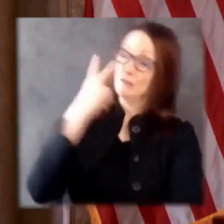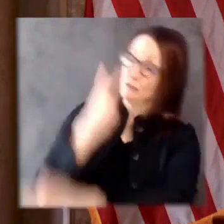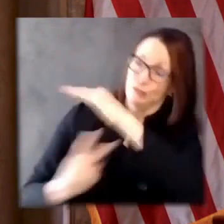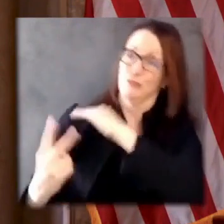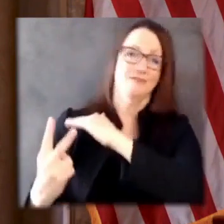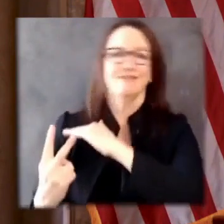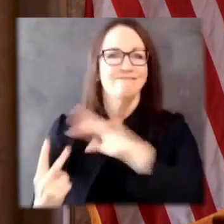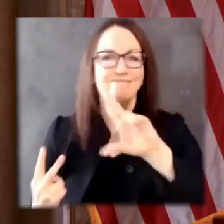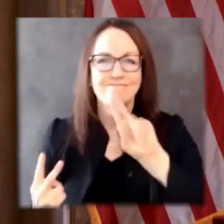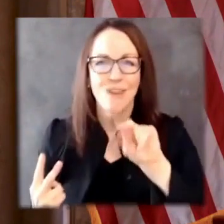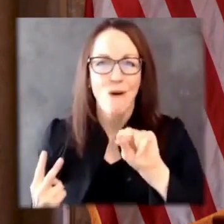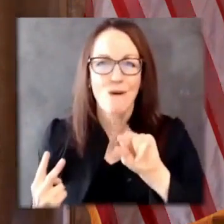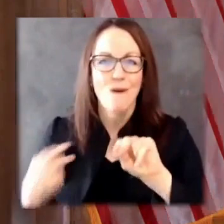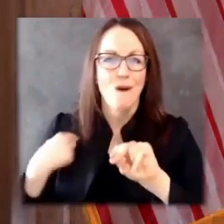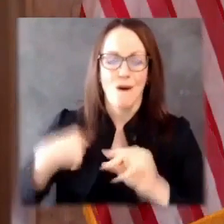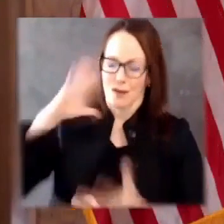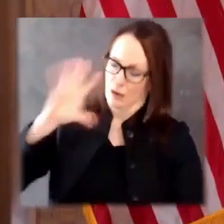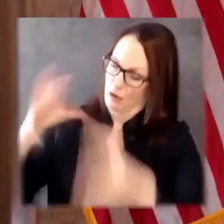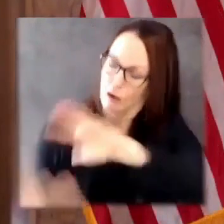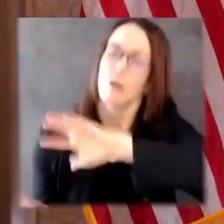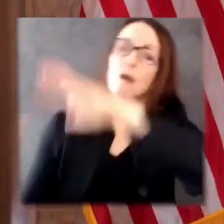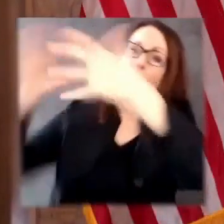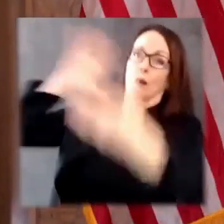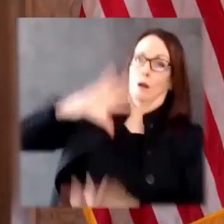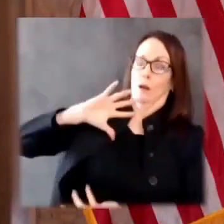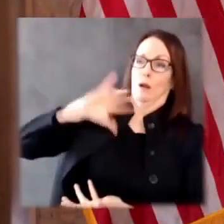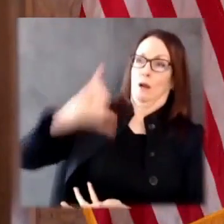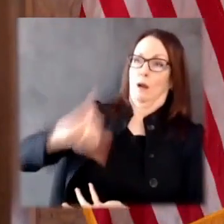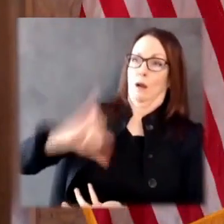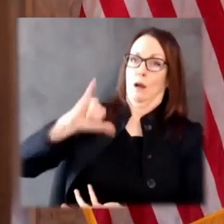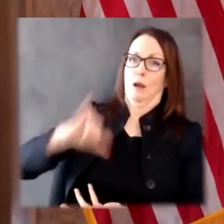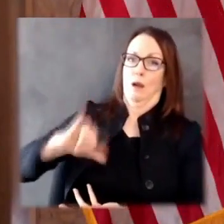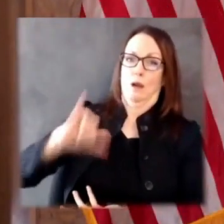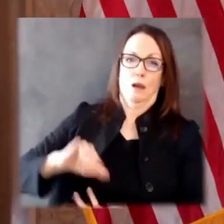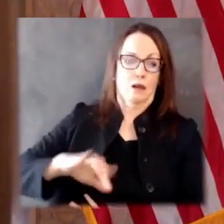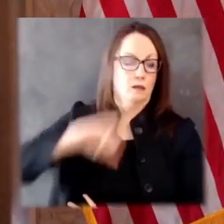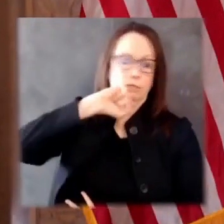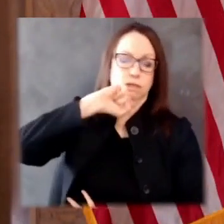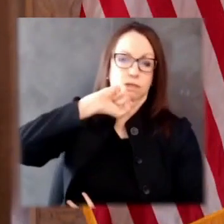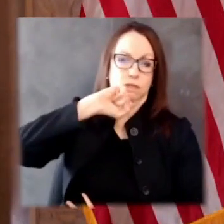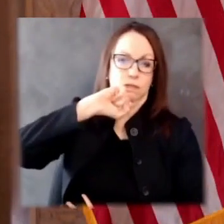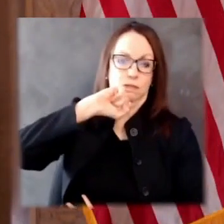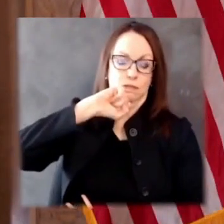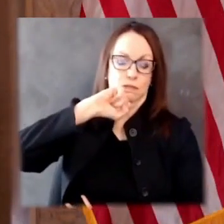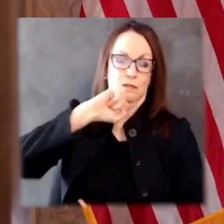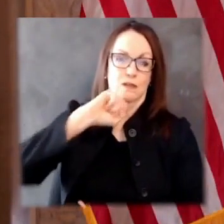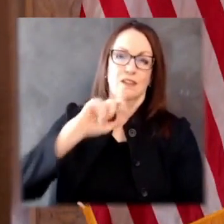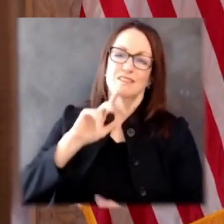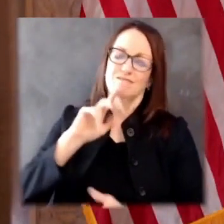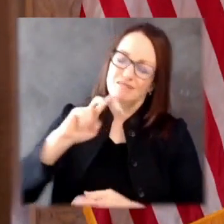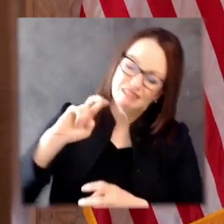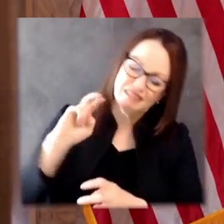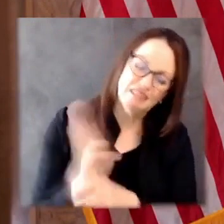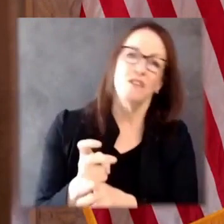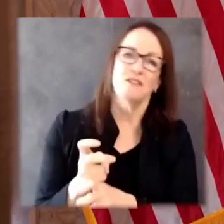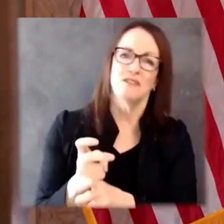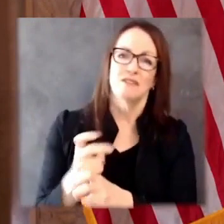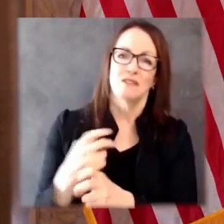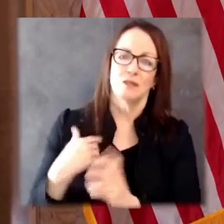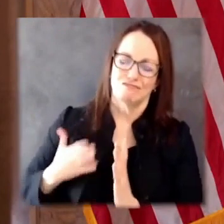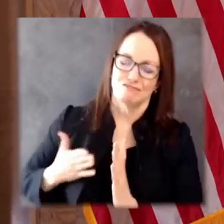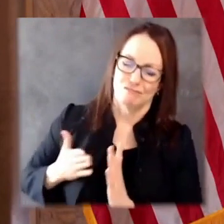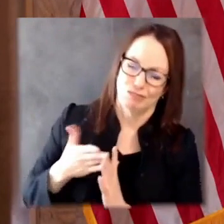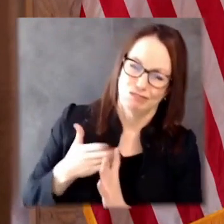would go quite like I did. What we now know about 2020 is that it was among the most unrelenting